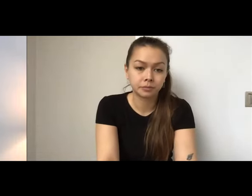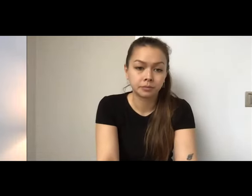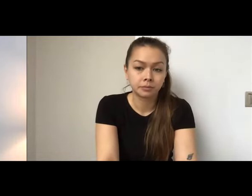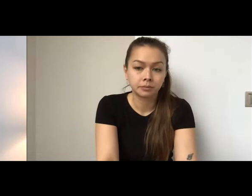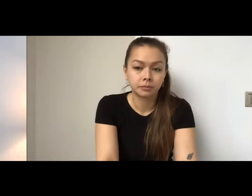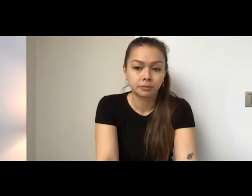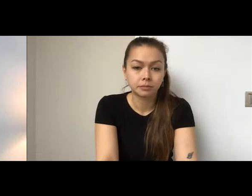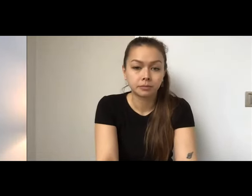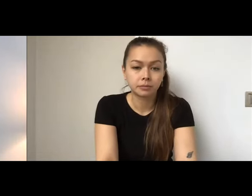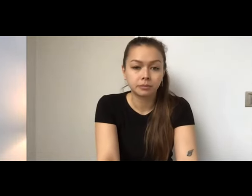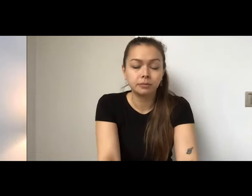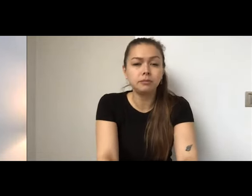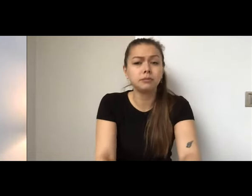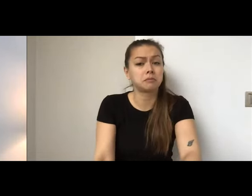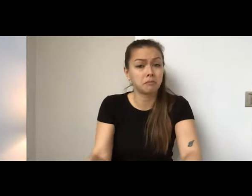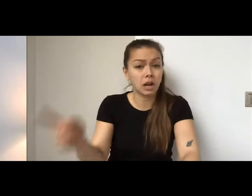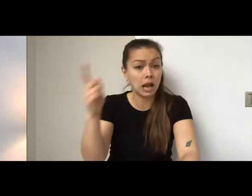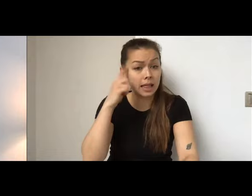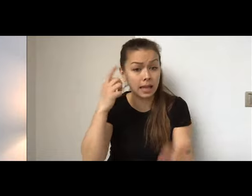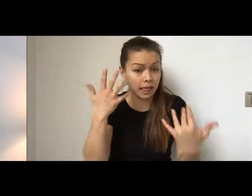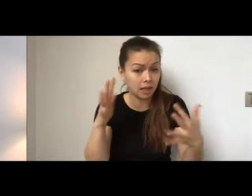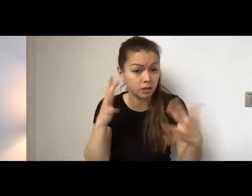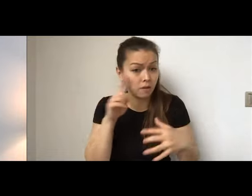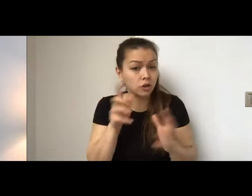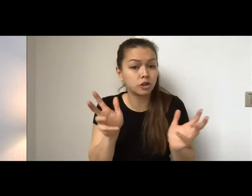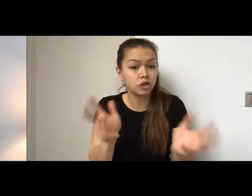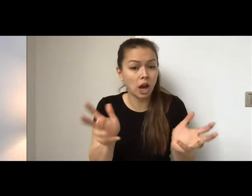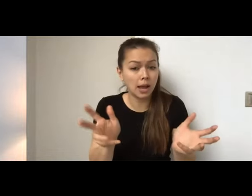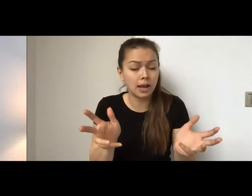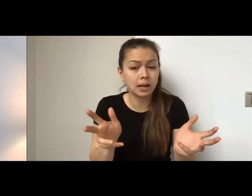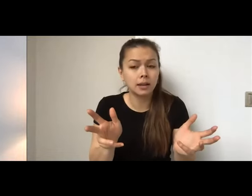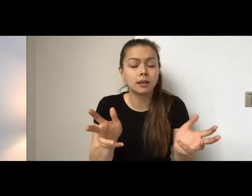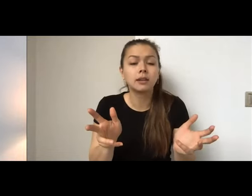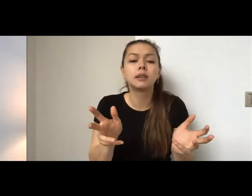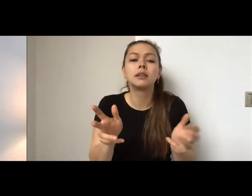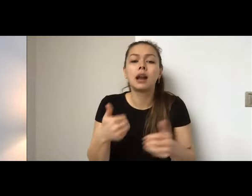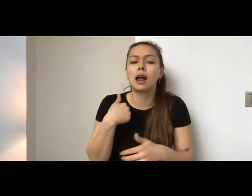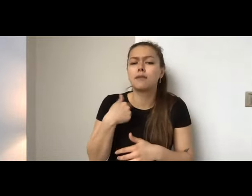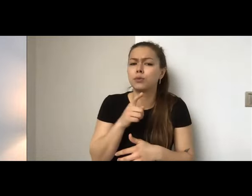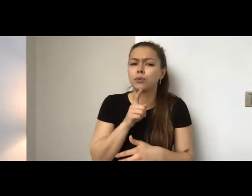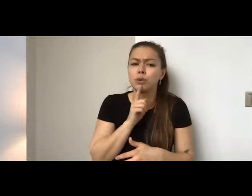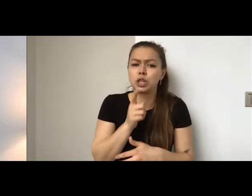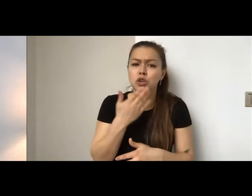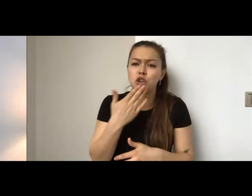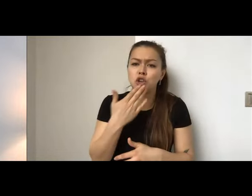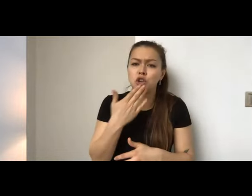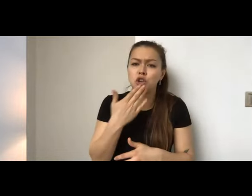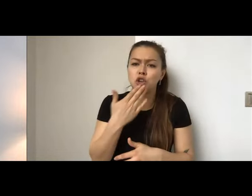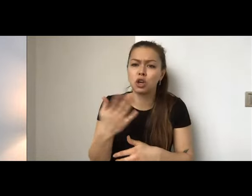And I think that's all the questions in the chat, and I'm just going to go through, there were a couple of really good ones in the Q and a, um,